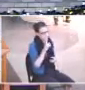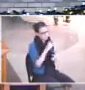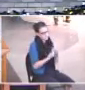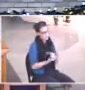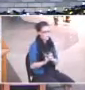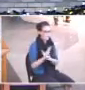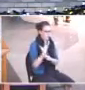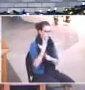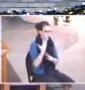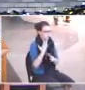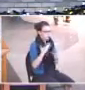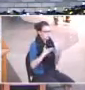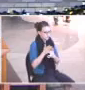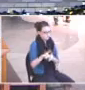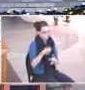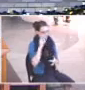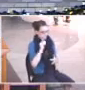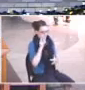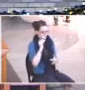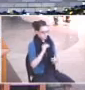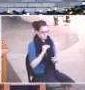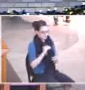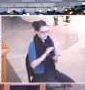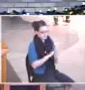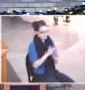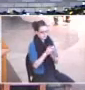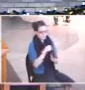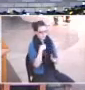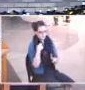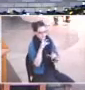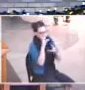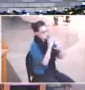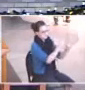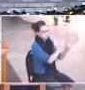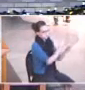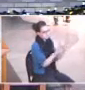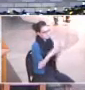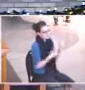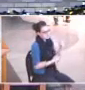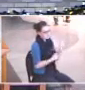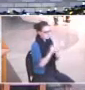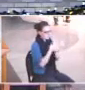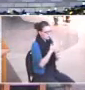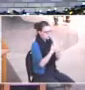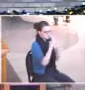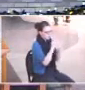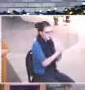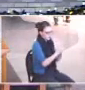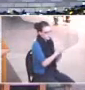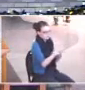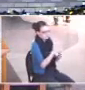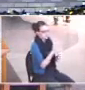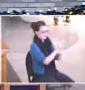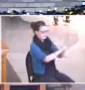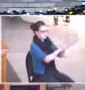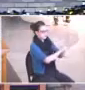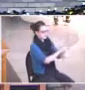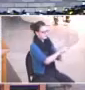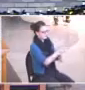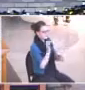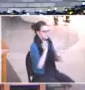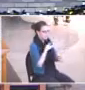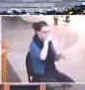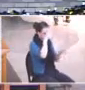to that place that is strongest and most comfortable, the temple. Our faith journey,